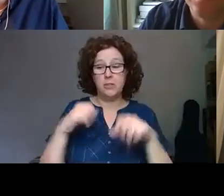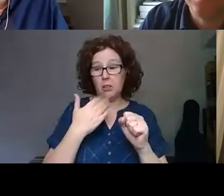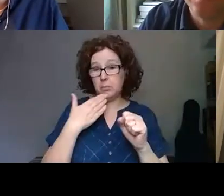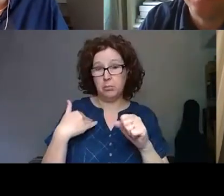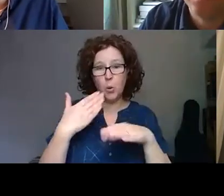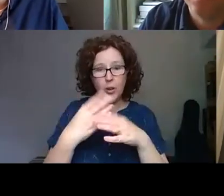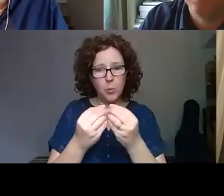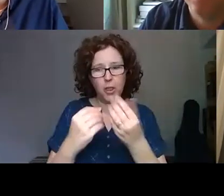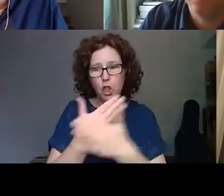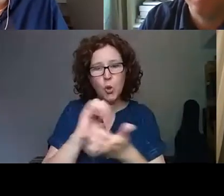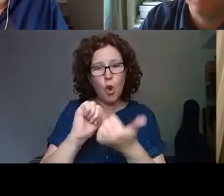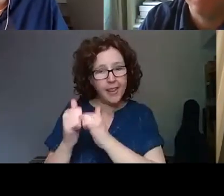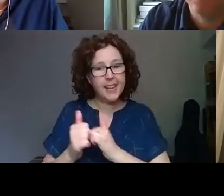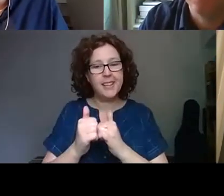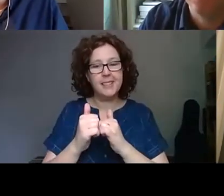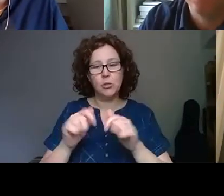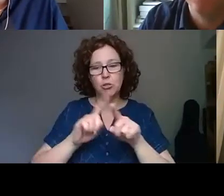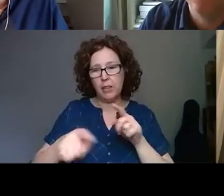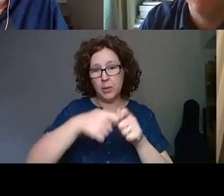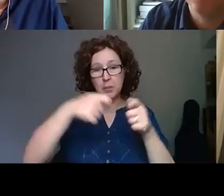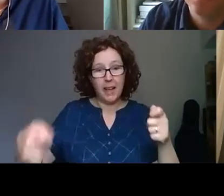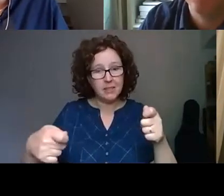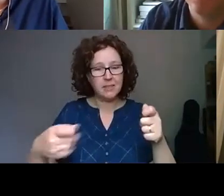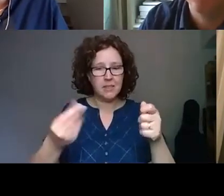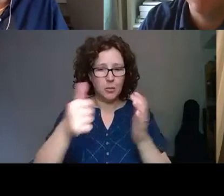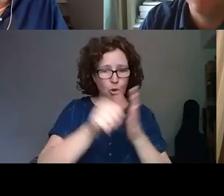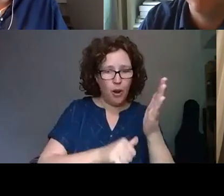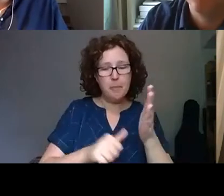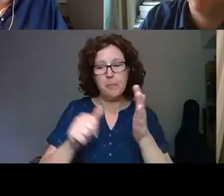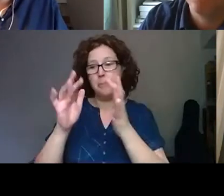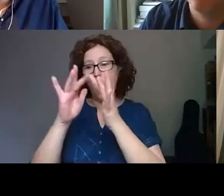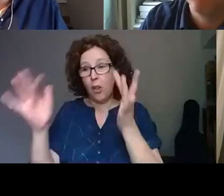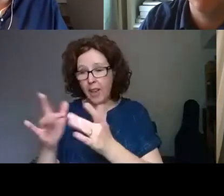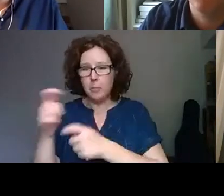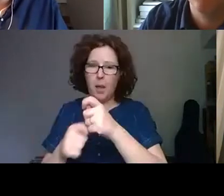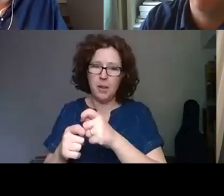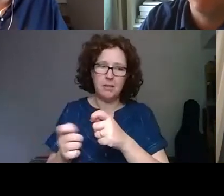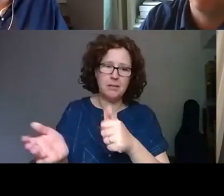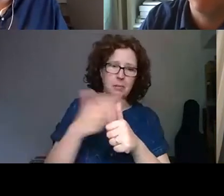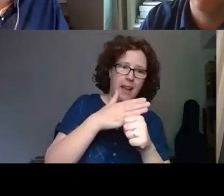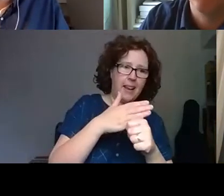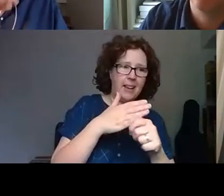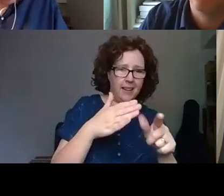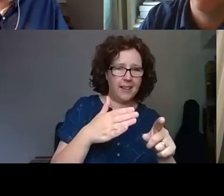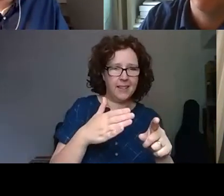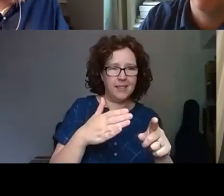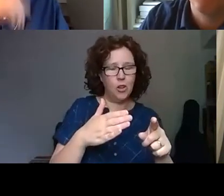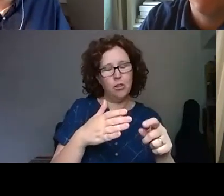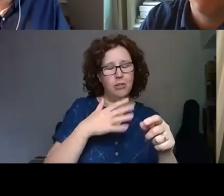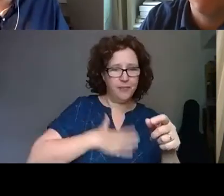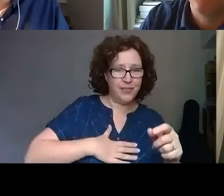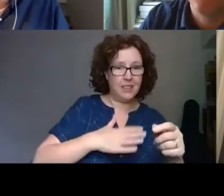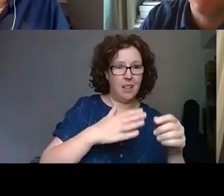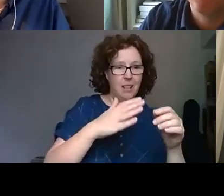expand some of the programs from offline to online. So I'm trying, I'm shifting my role